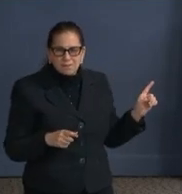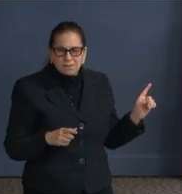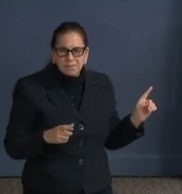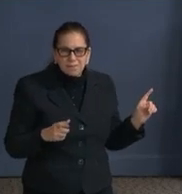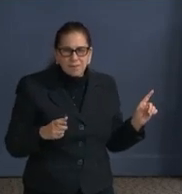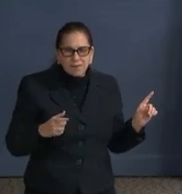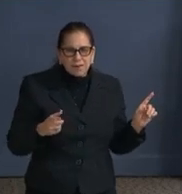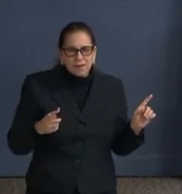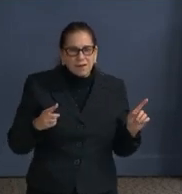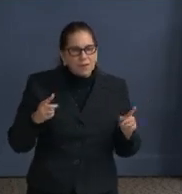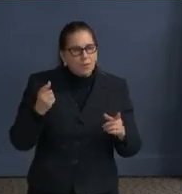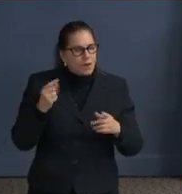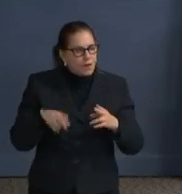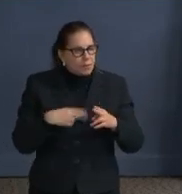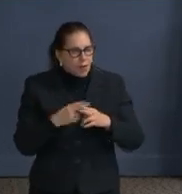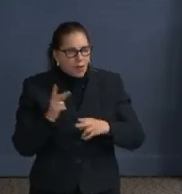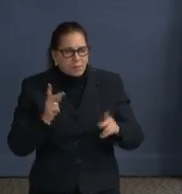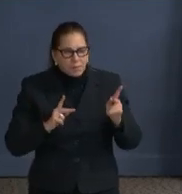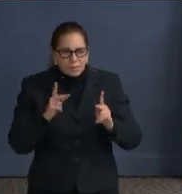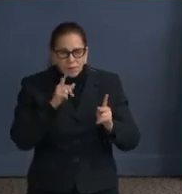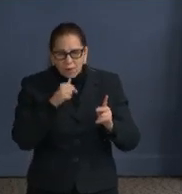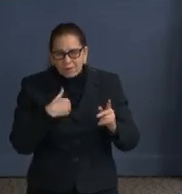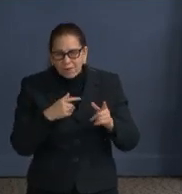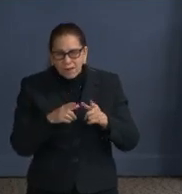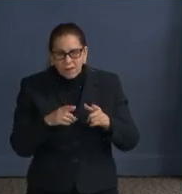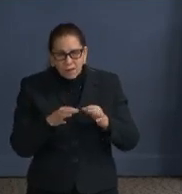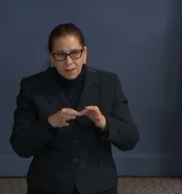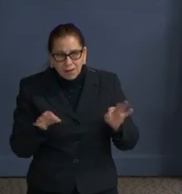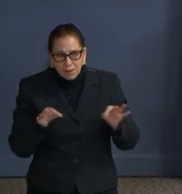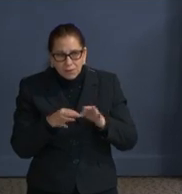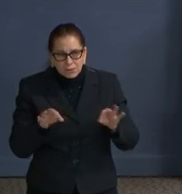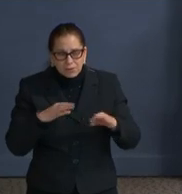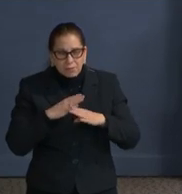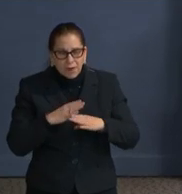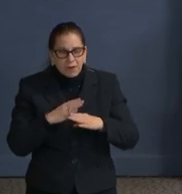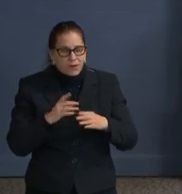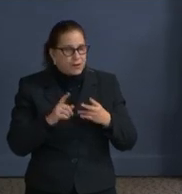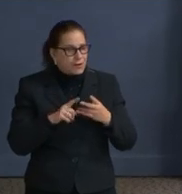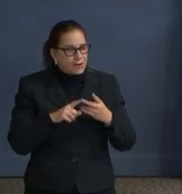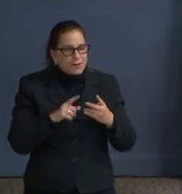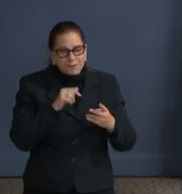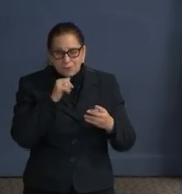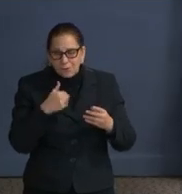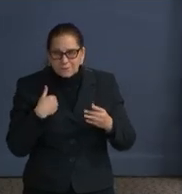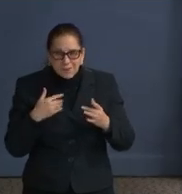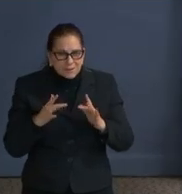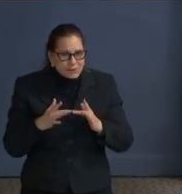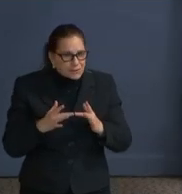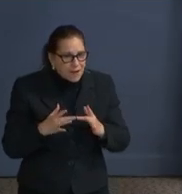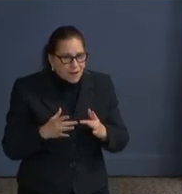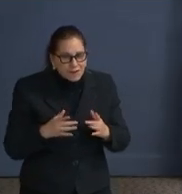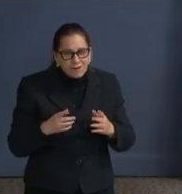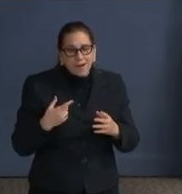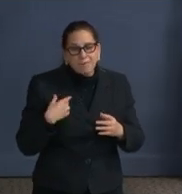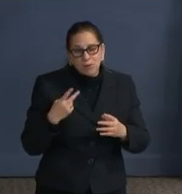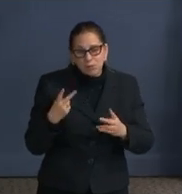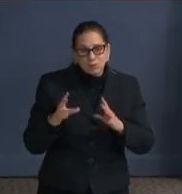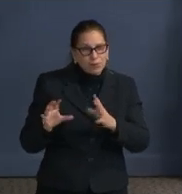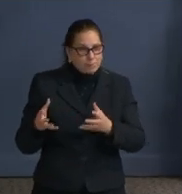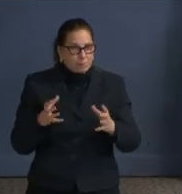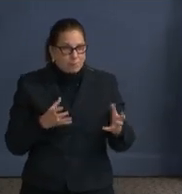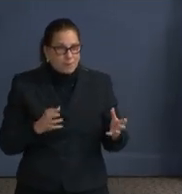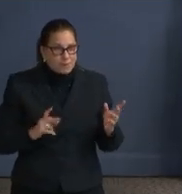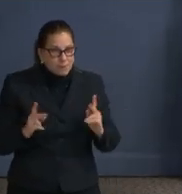can't sign up? Absolutely. So let me restate what I just said. In the other two buckets, right, outside of the vaccine